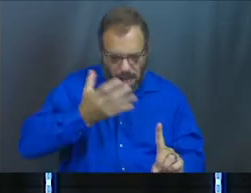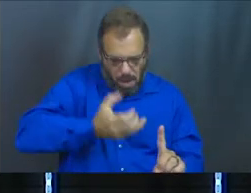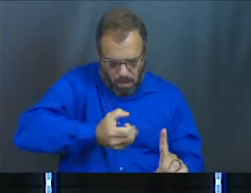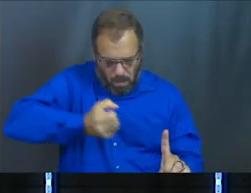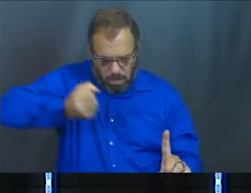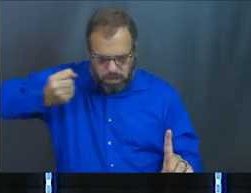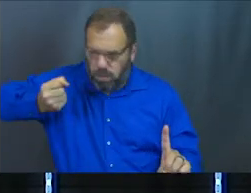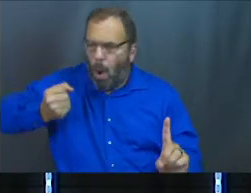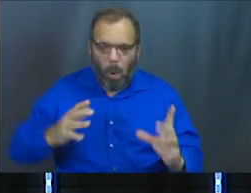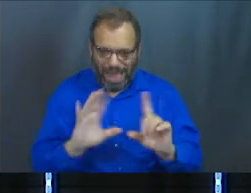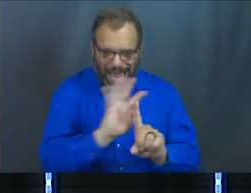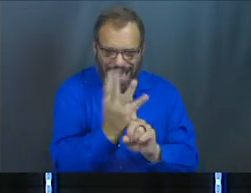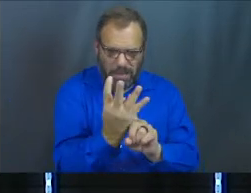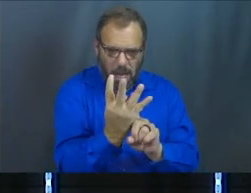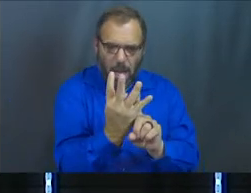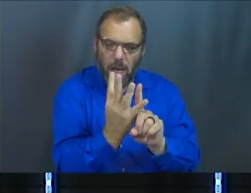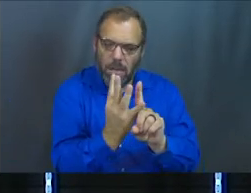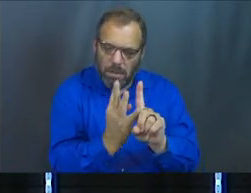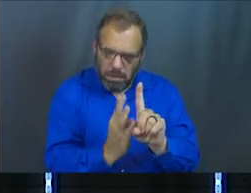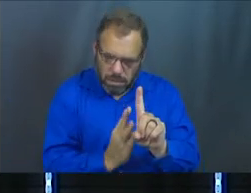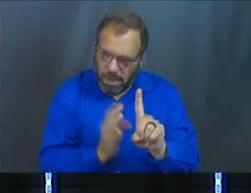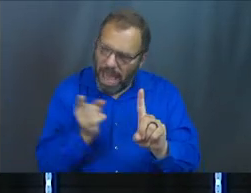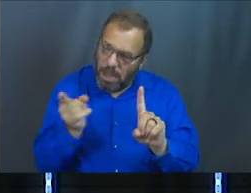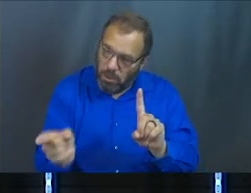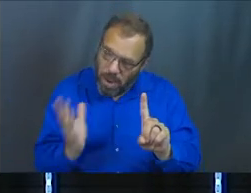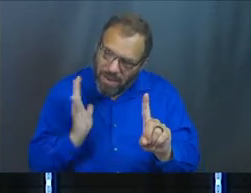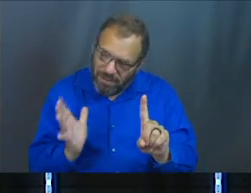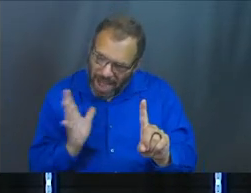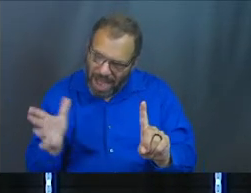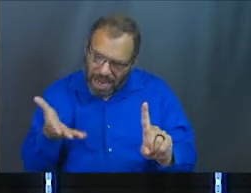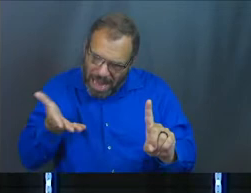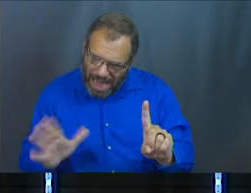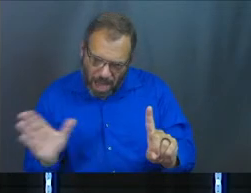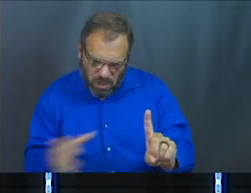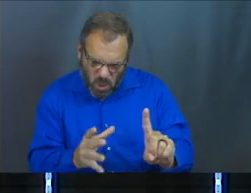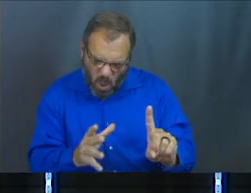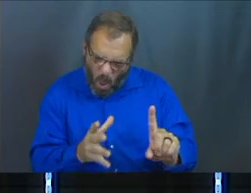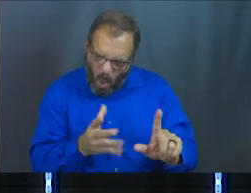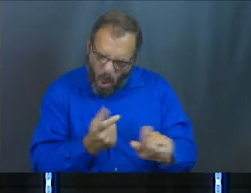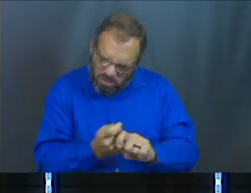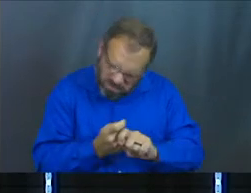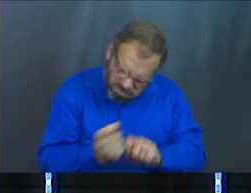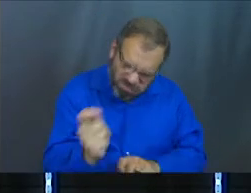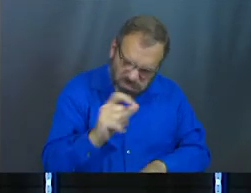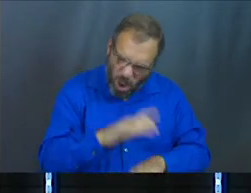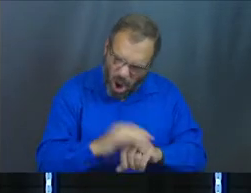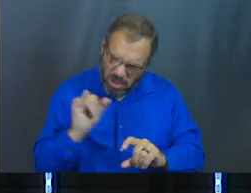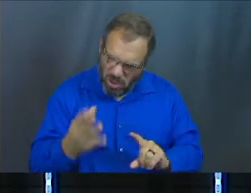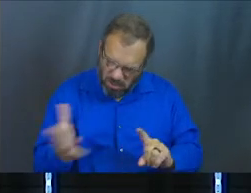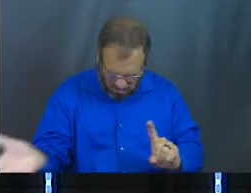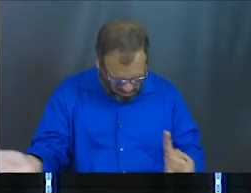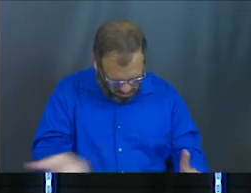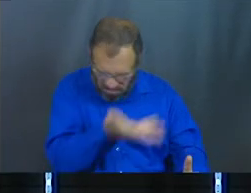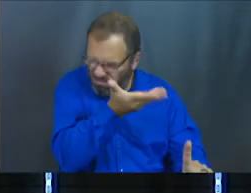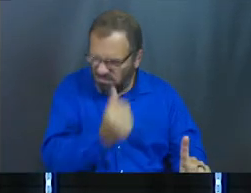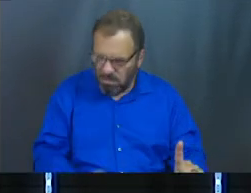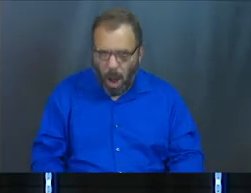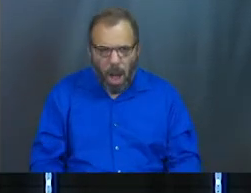lower that hedge, Satan, and allow you to have the cruel will over him that you want to have.